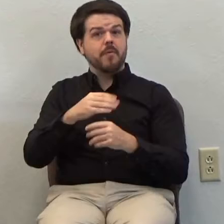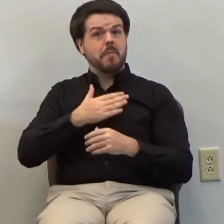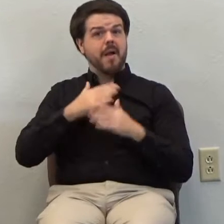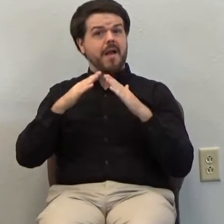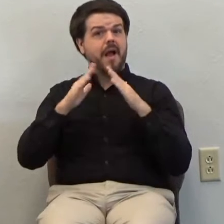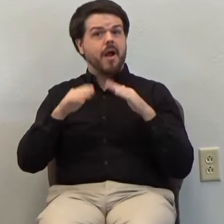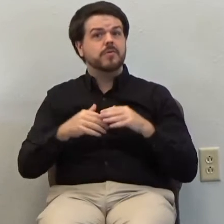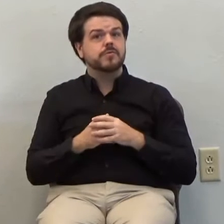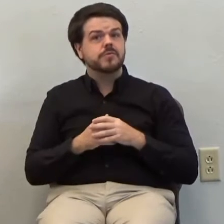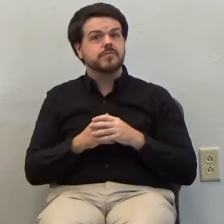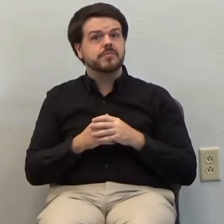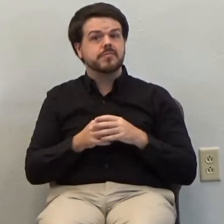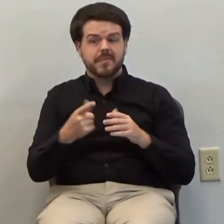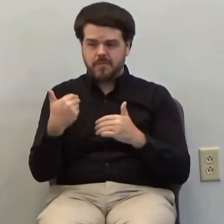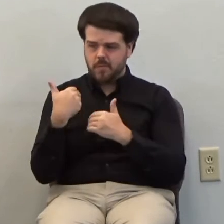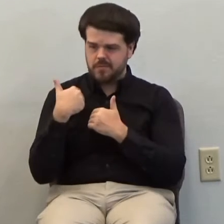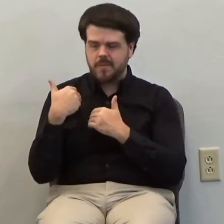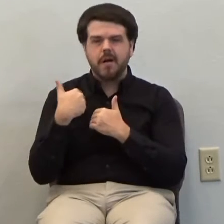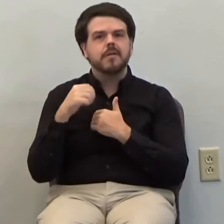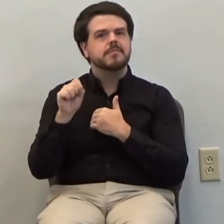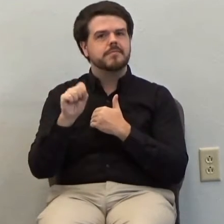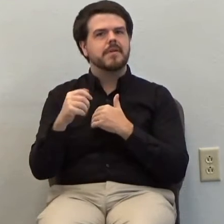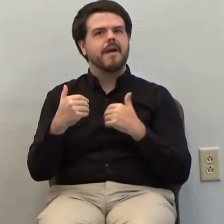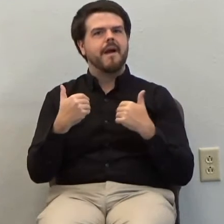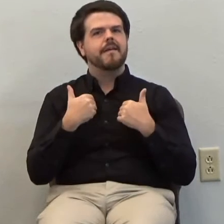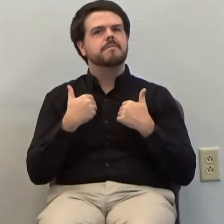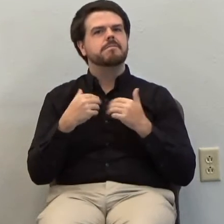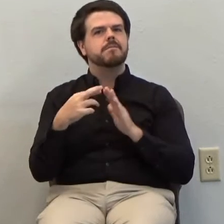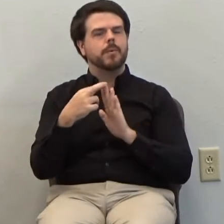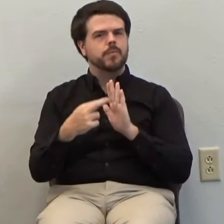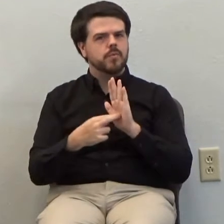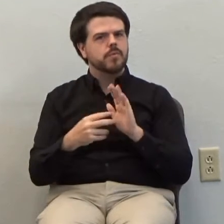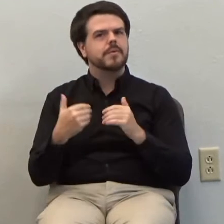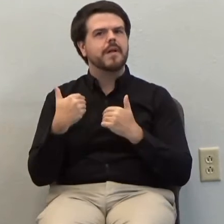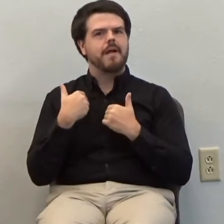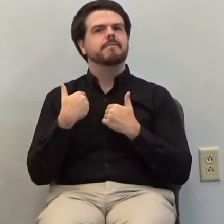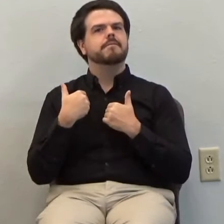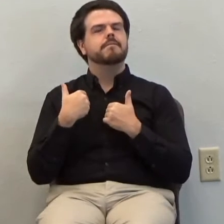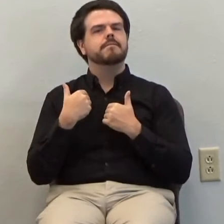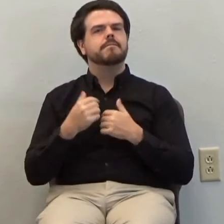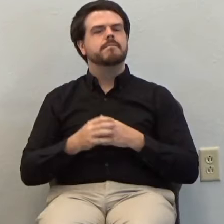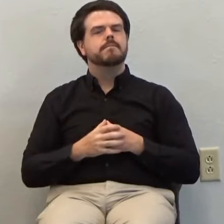obligations, rules upon you.